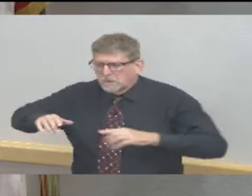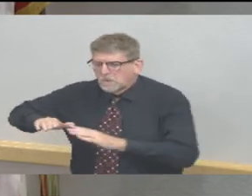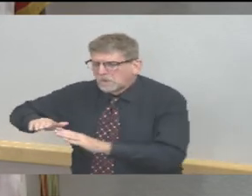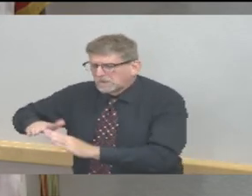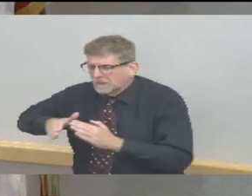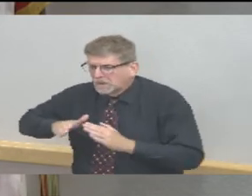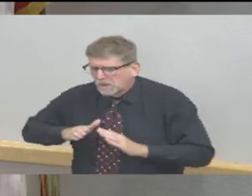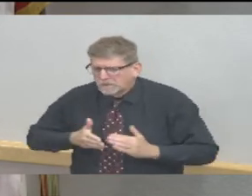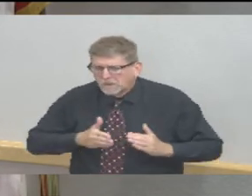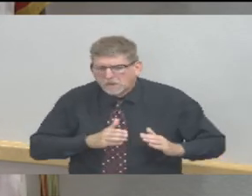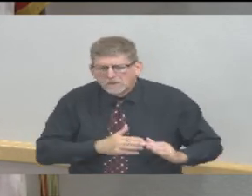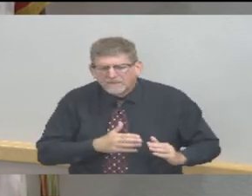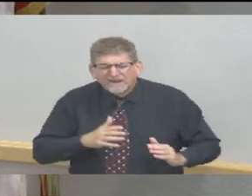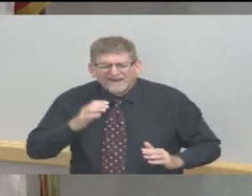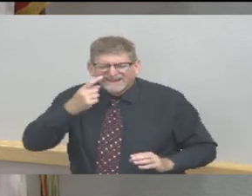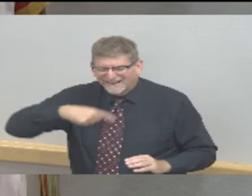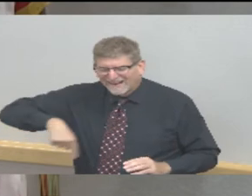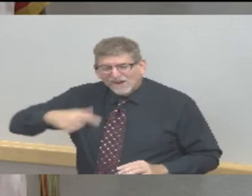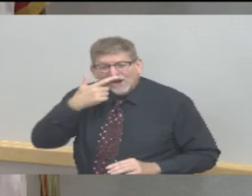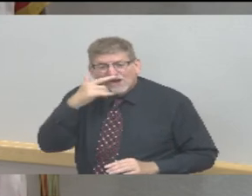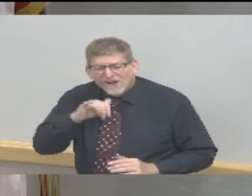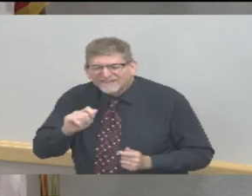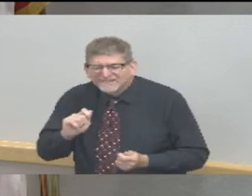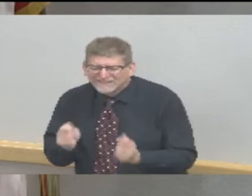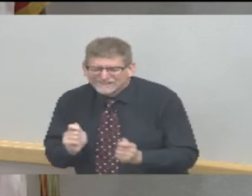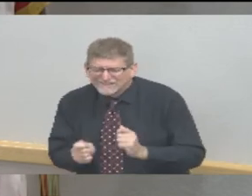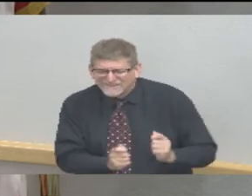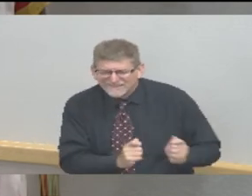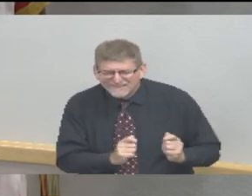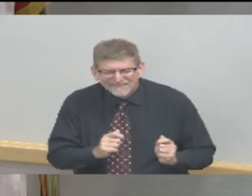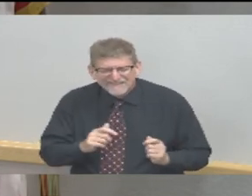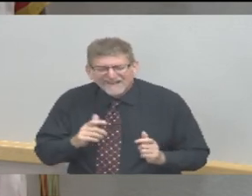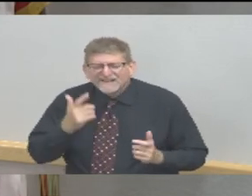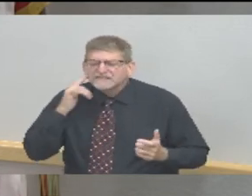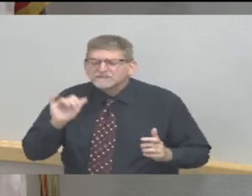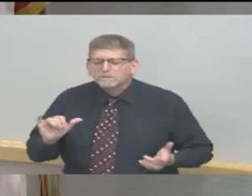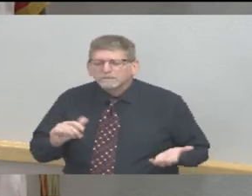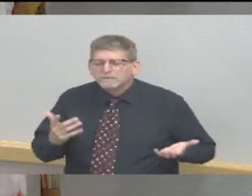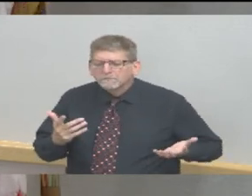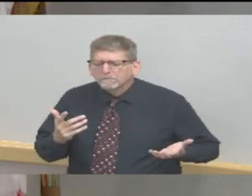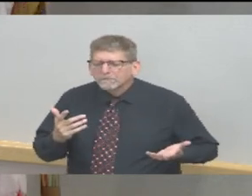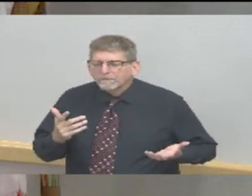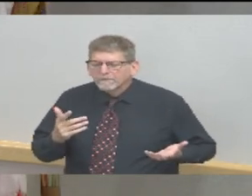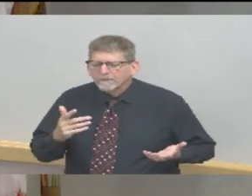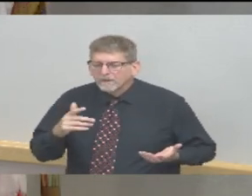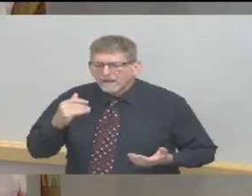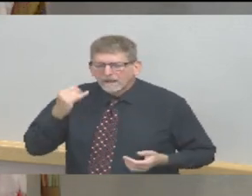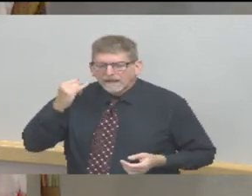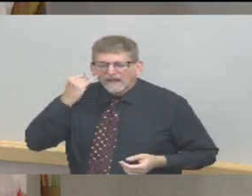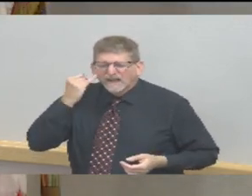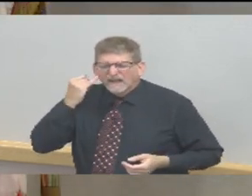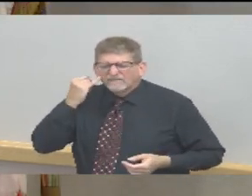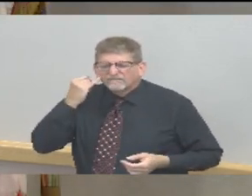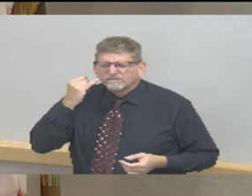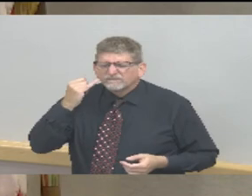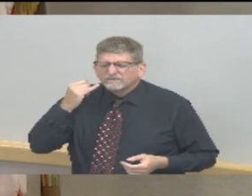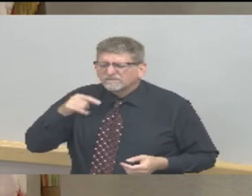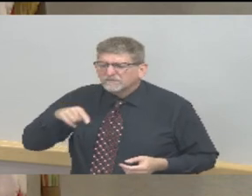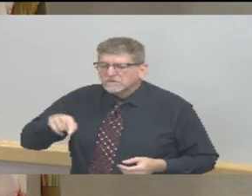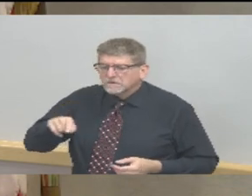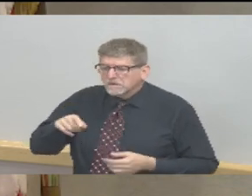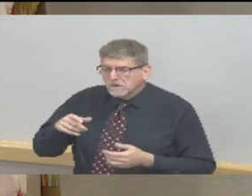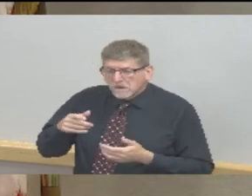strongly encourage citizens if you can reach out to us for the services that you need. If it's paperwork type services we have